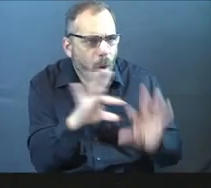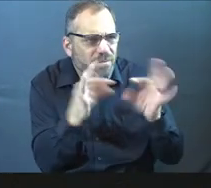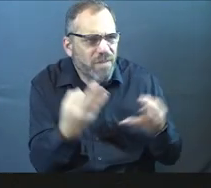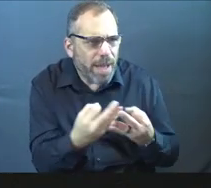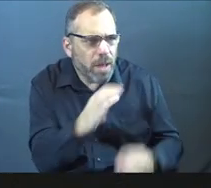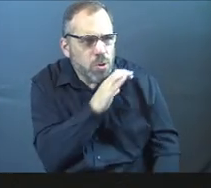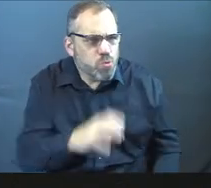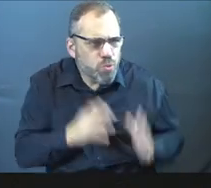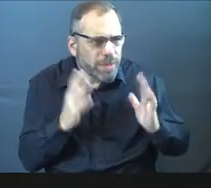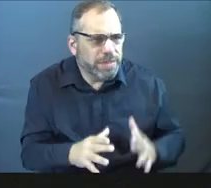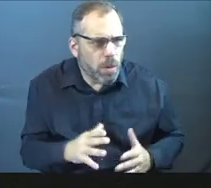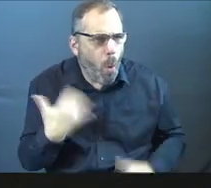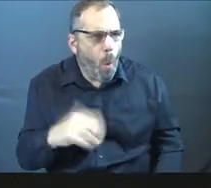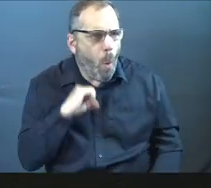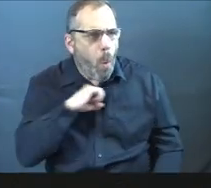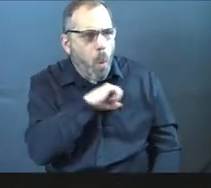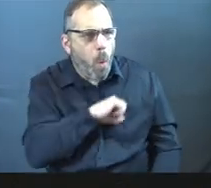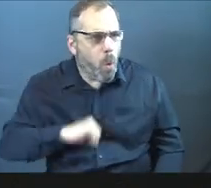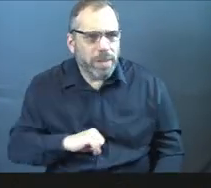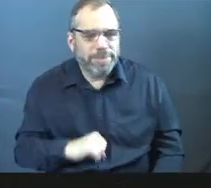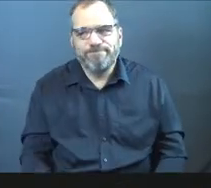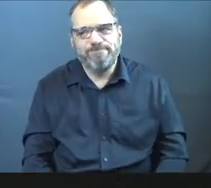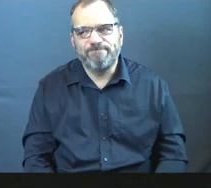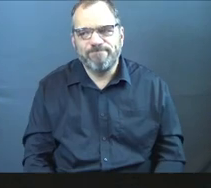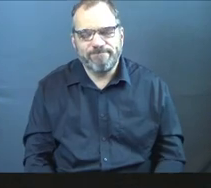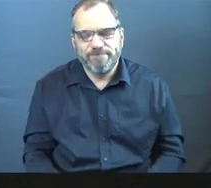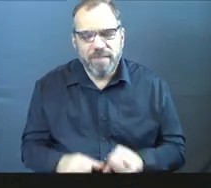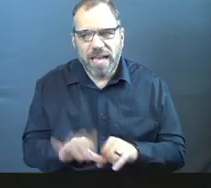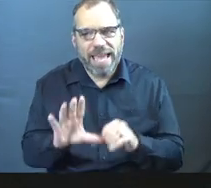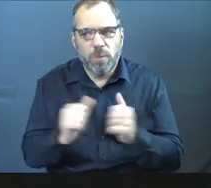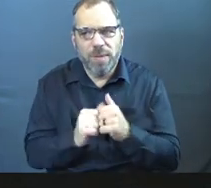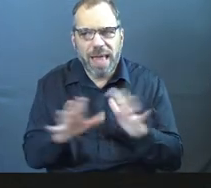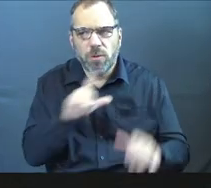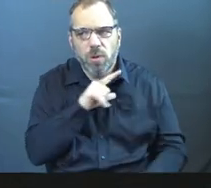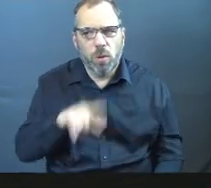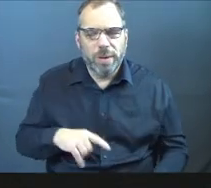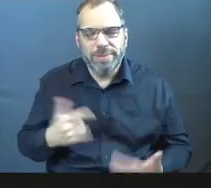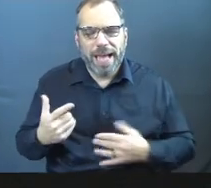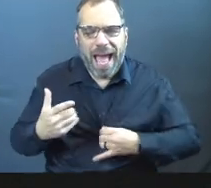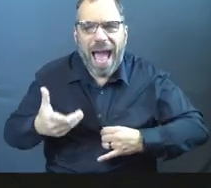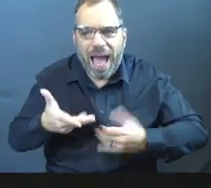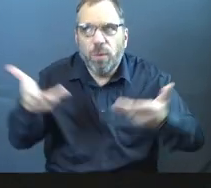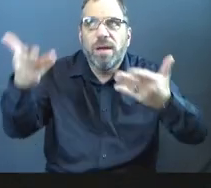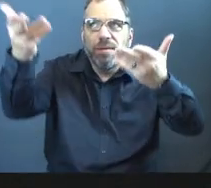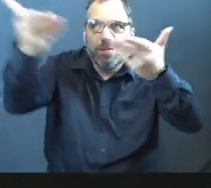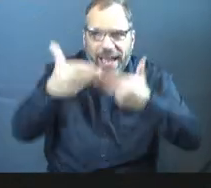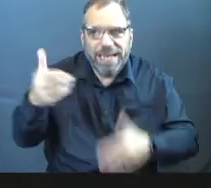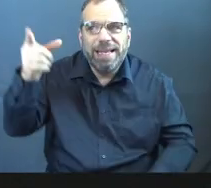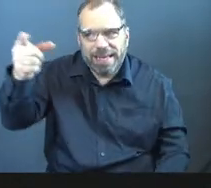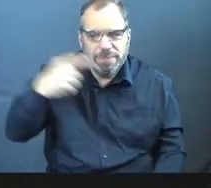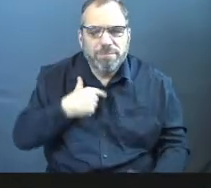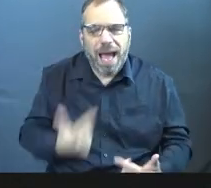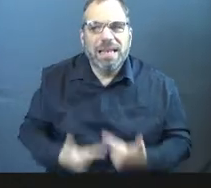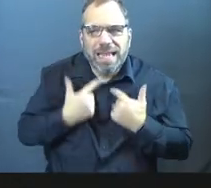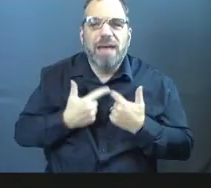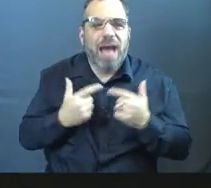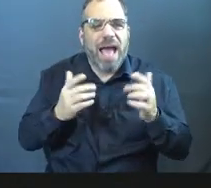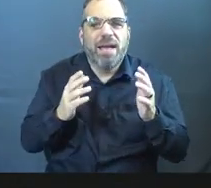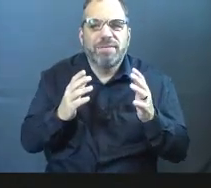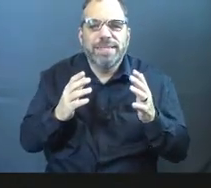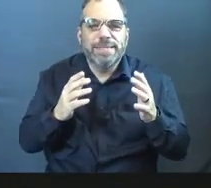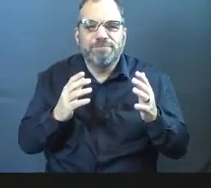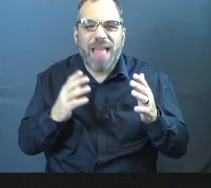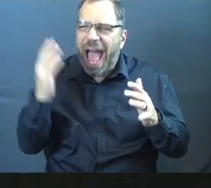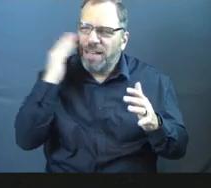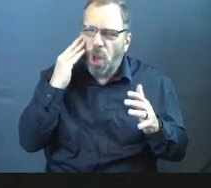Or am I doing it because I'm like, no, dude, I just, I can't do it without the Lord. And I want, I want to invite him into what's going on in my life. I've got places